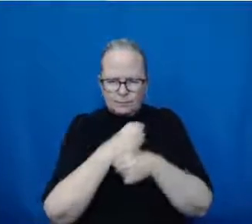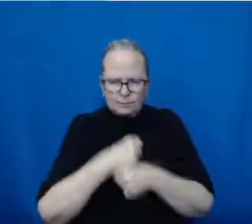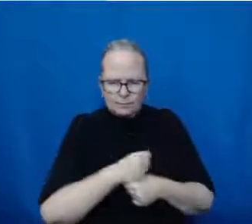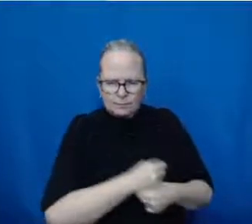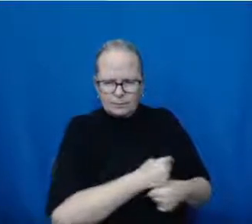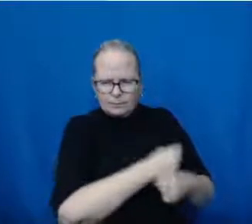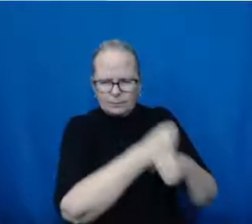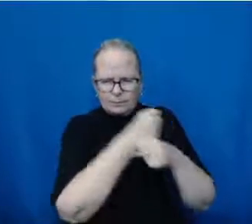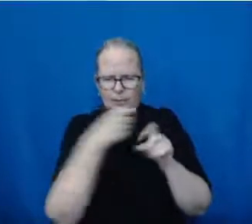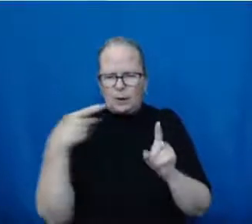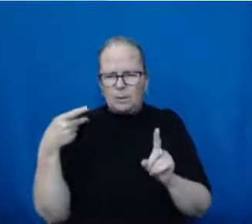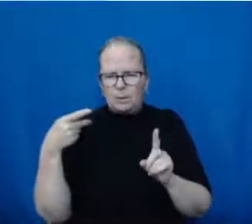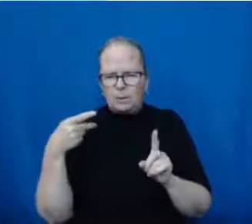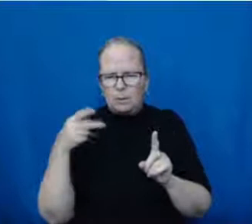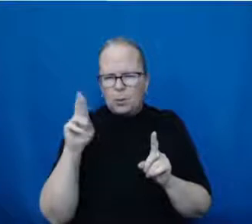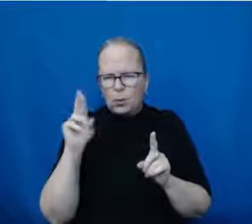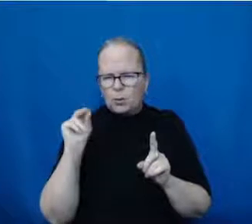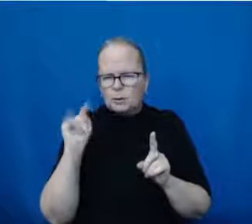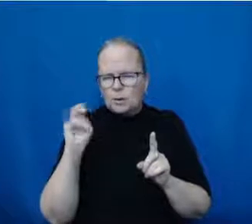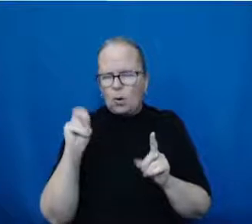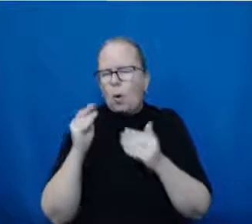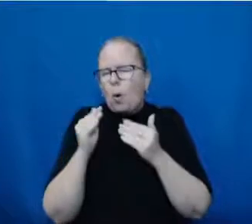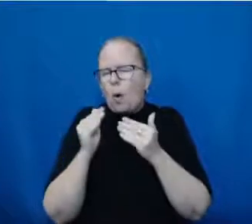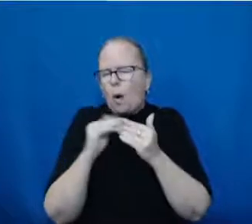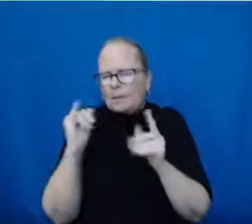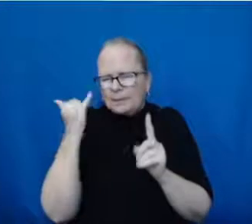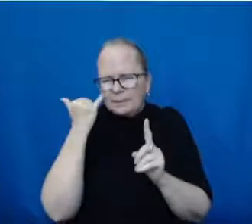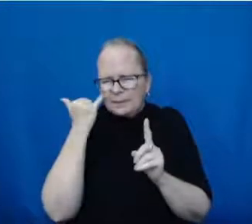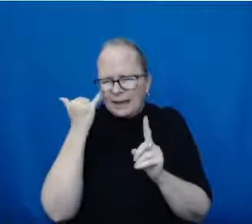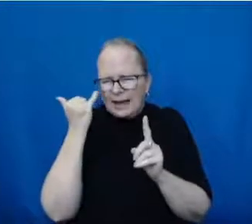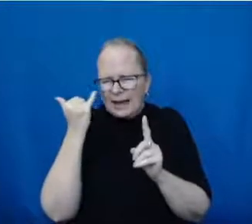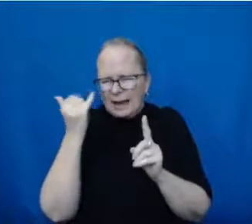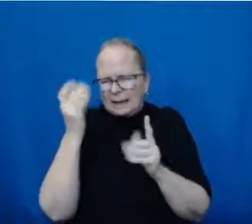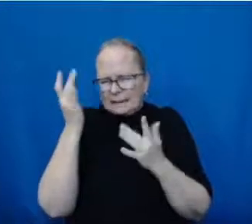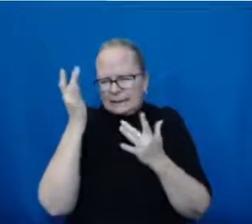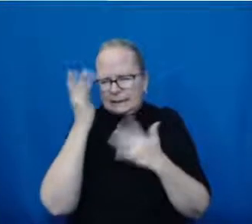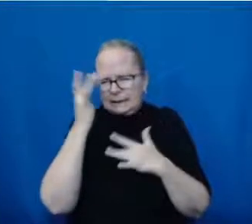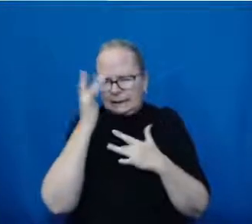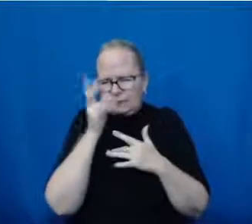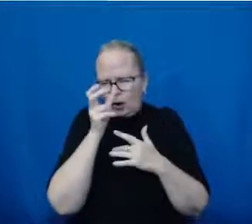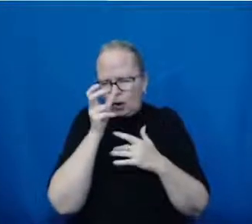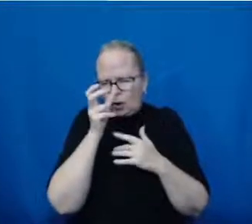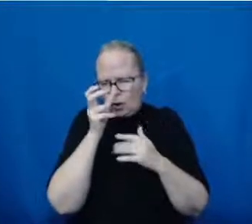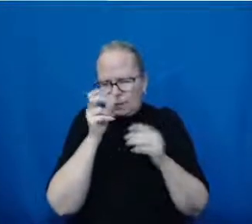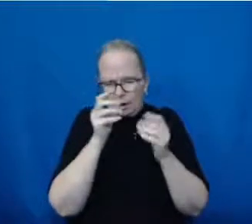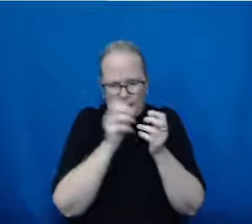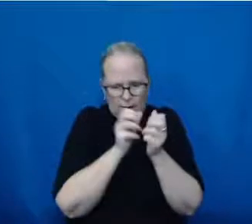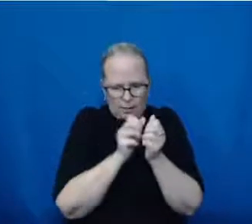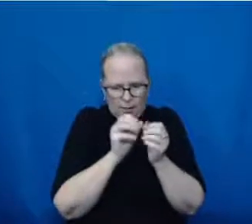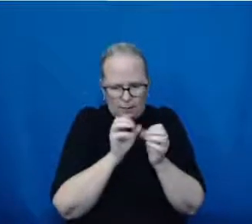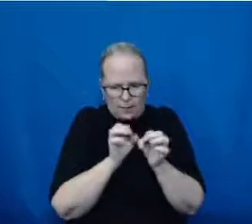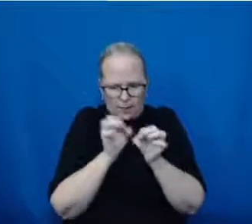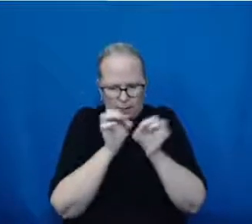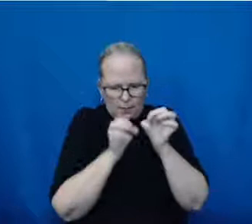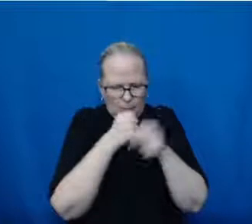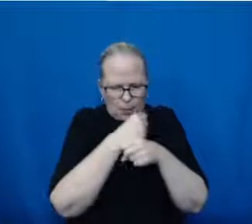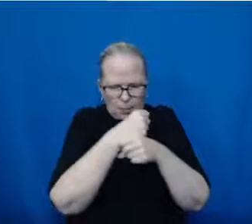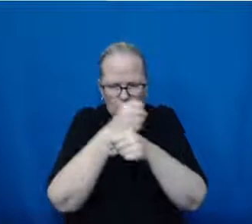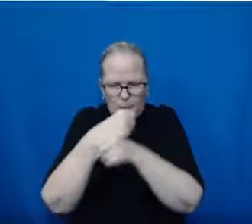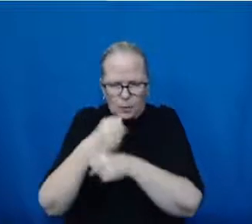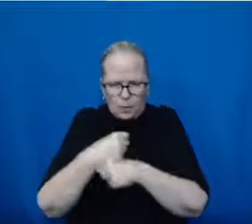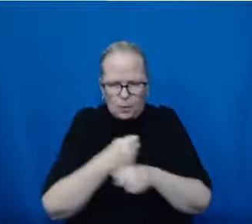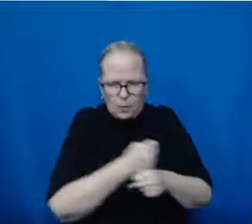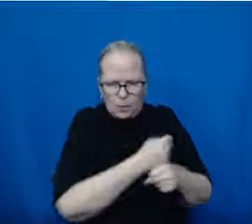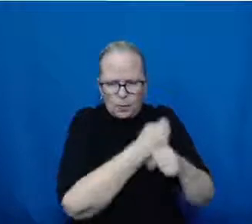genetic material from the vaccine. And then our bodies will recognize that protein should not be there and build special types of white blood cells, T lymphocytes and B